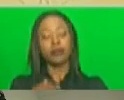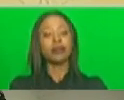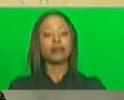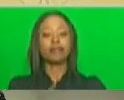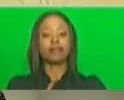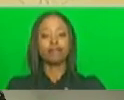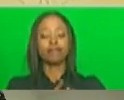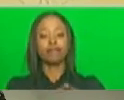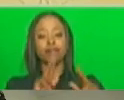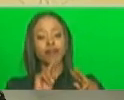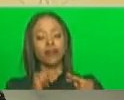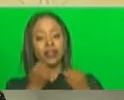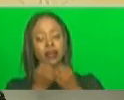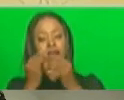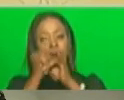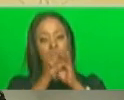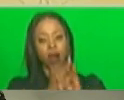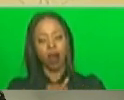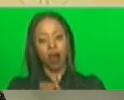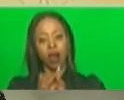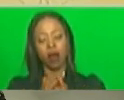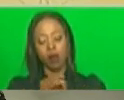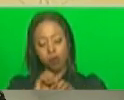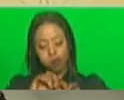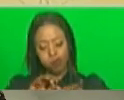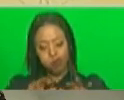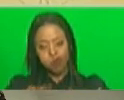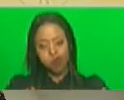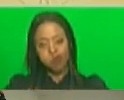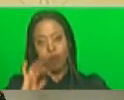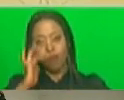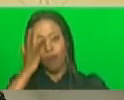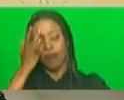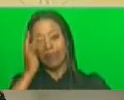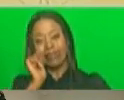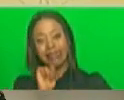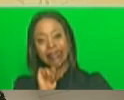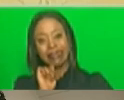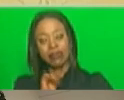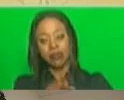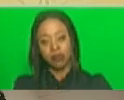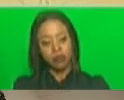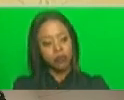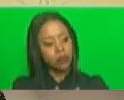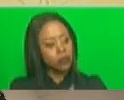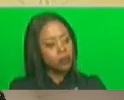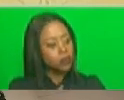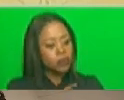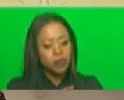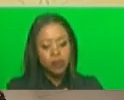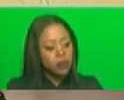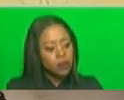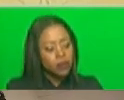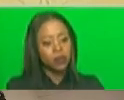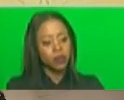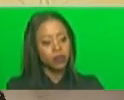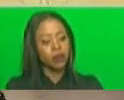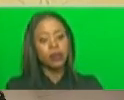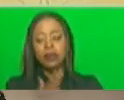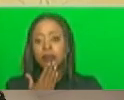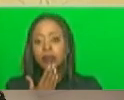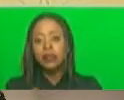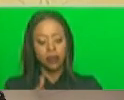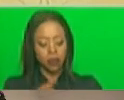the national institute of communicable diseases was requested to conduct